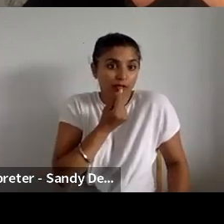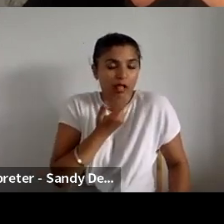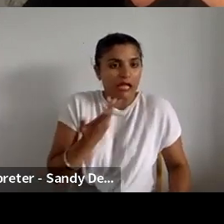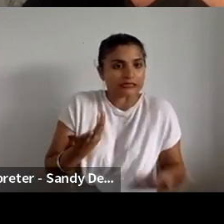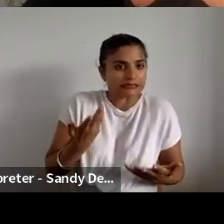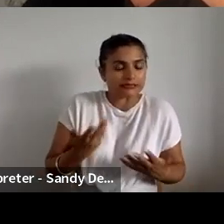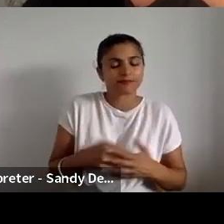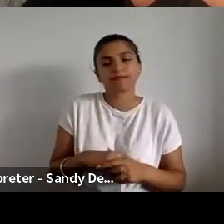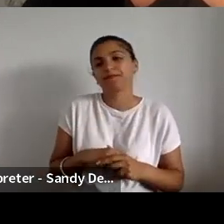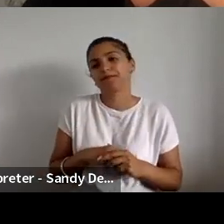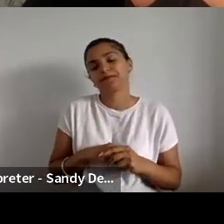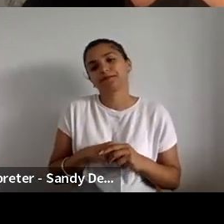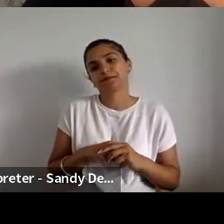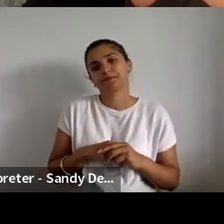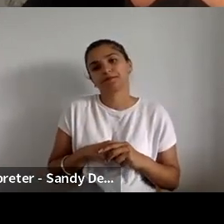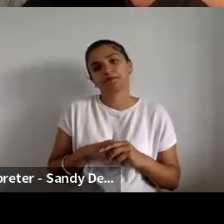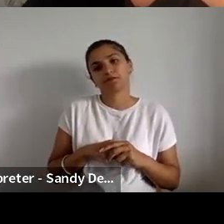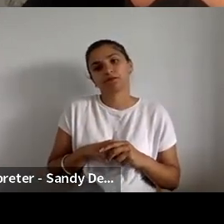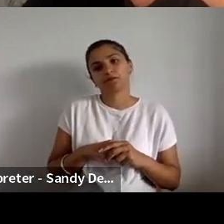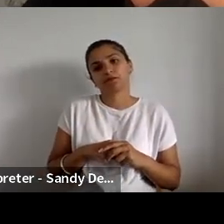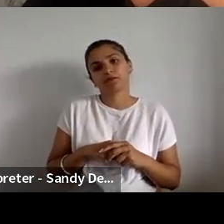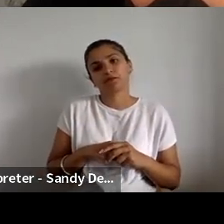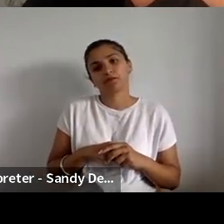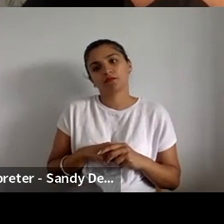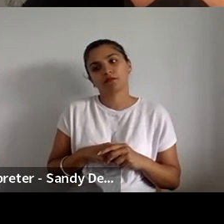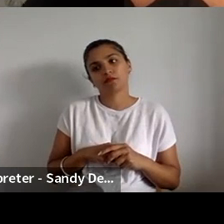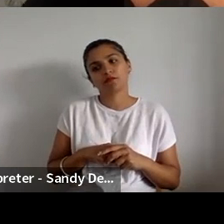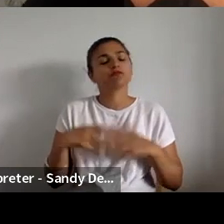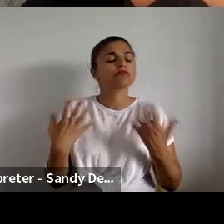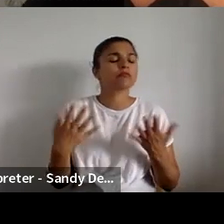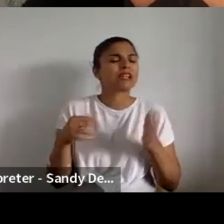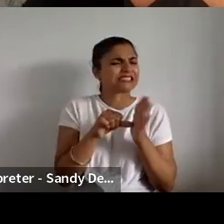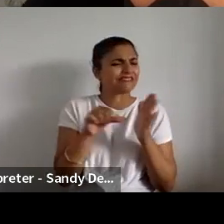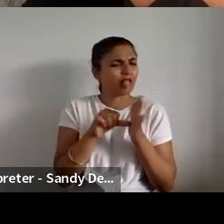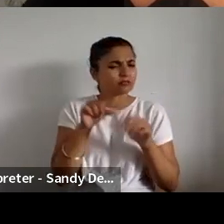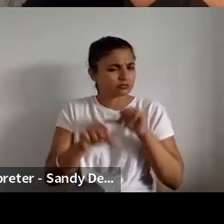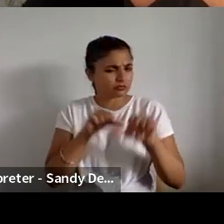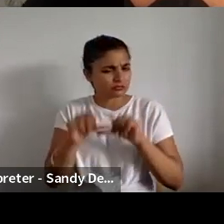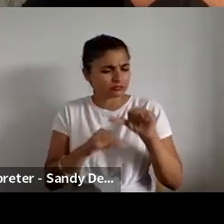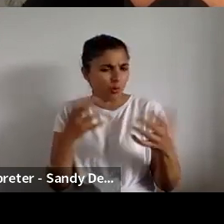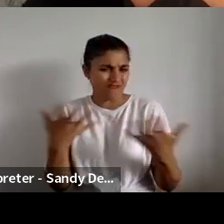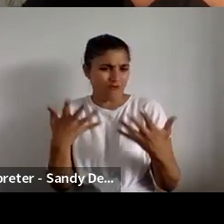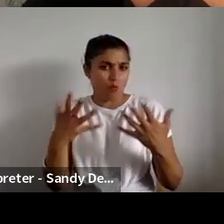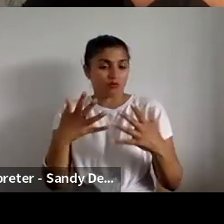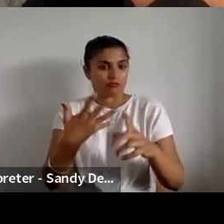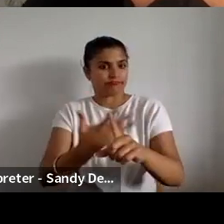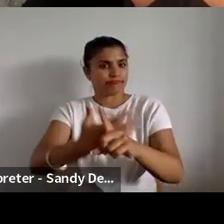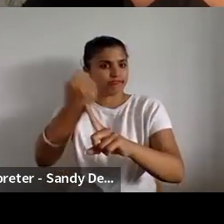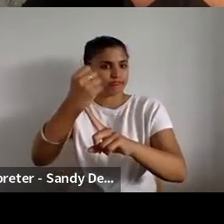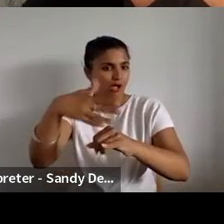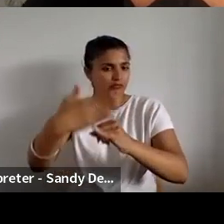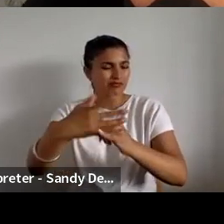And, yeah, it was difficult. I think we got there in the end, but it certainly raised a lot of